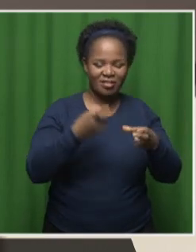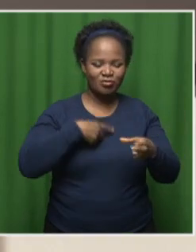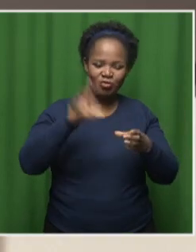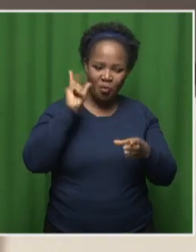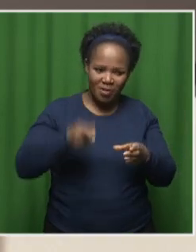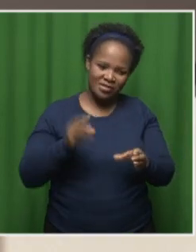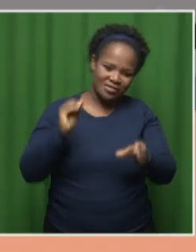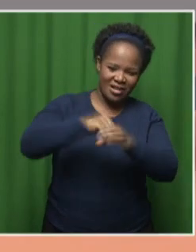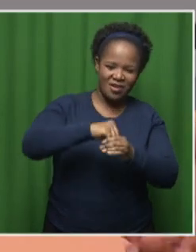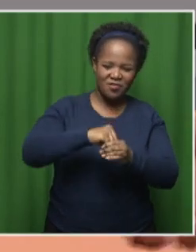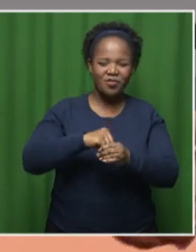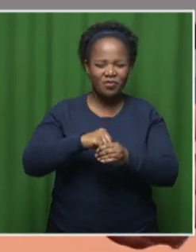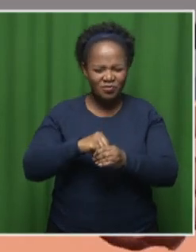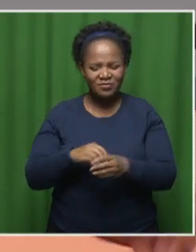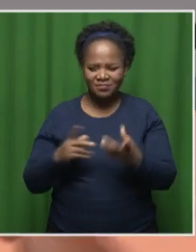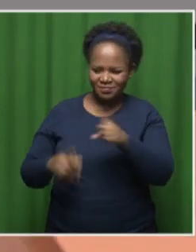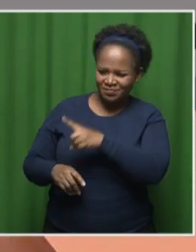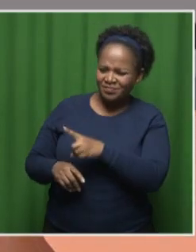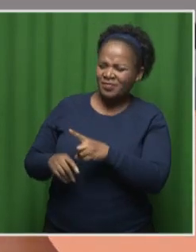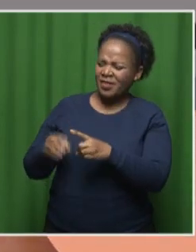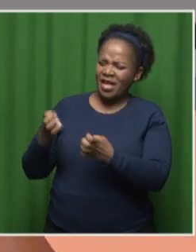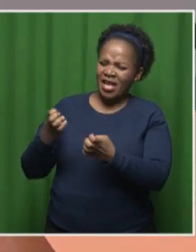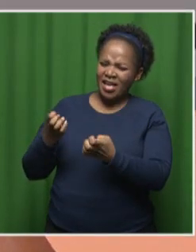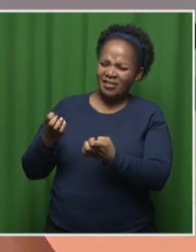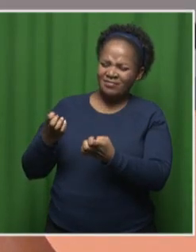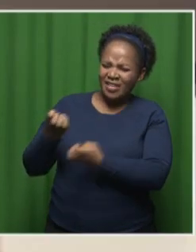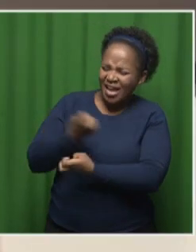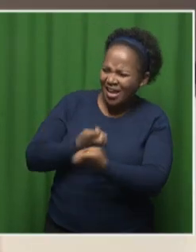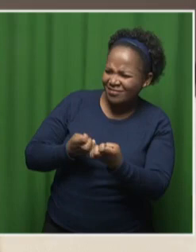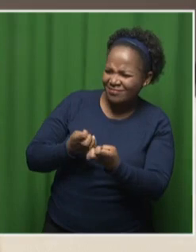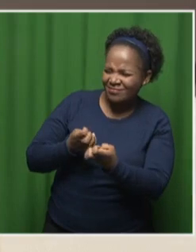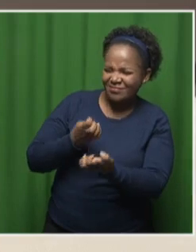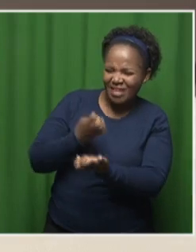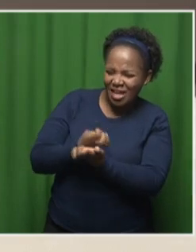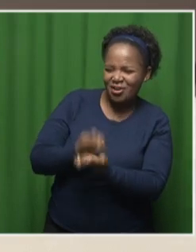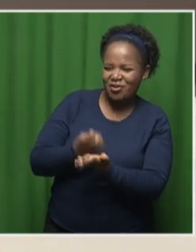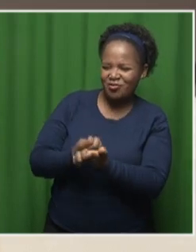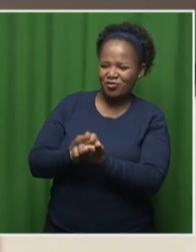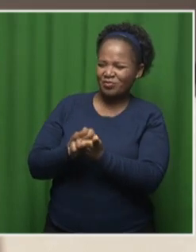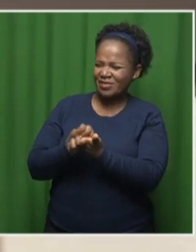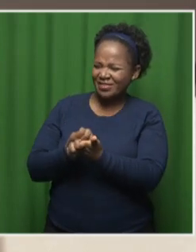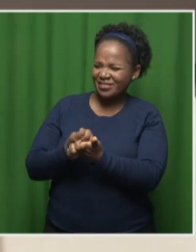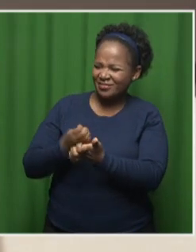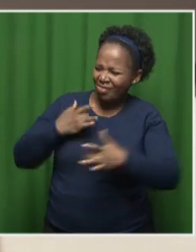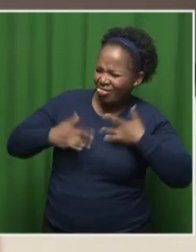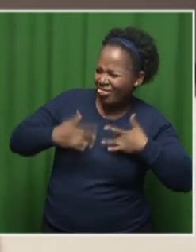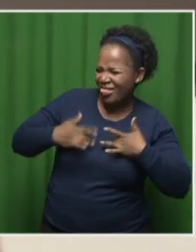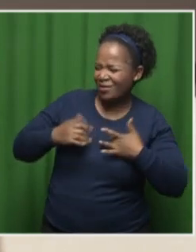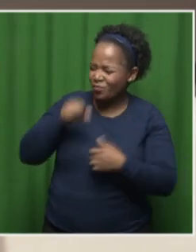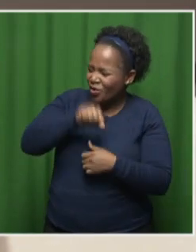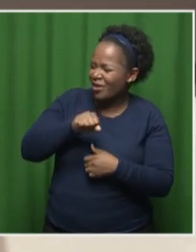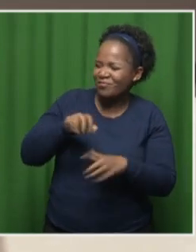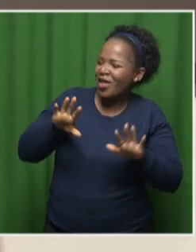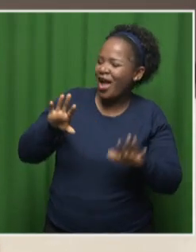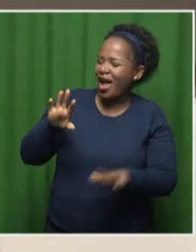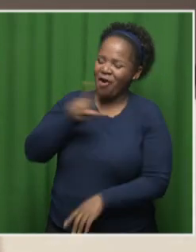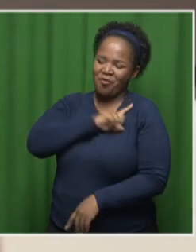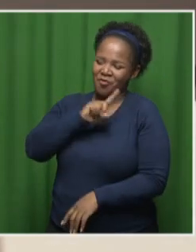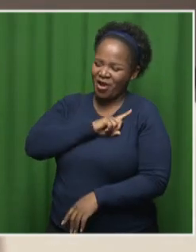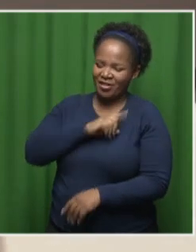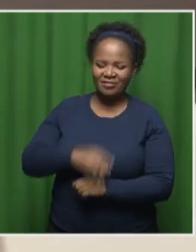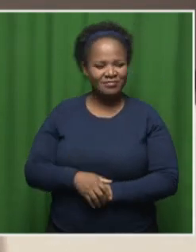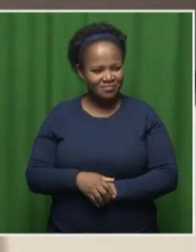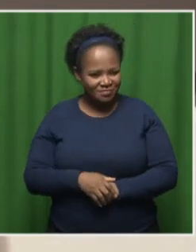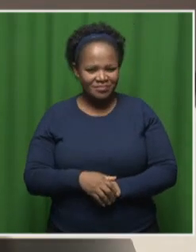economics that fascinated you so much? Economics just makes sense. And its application, it just makes